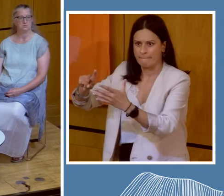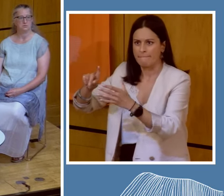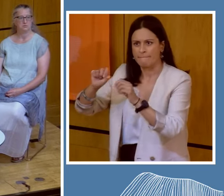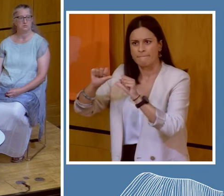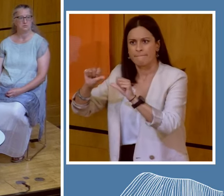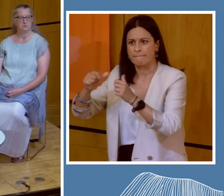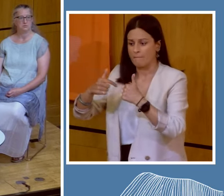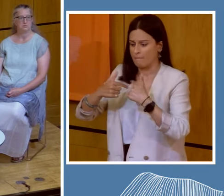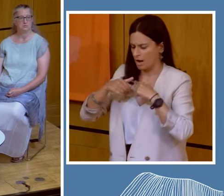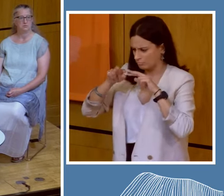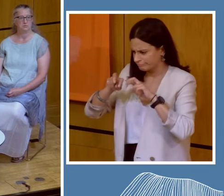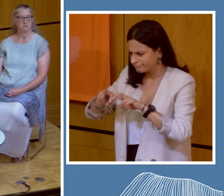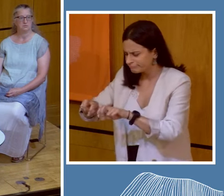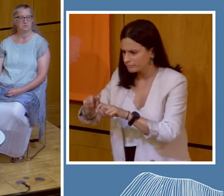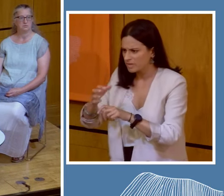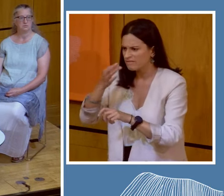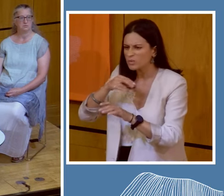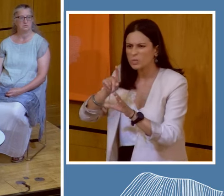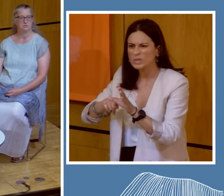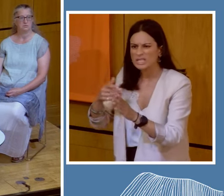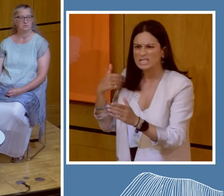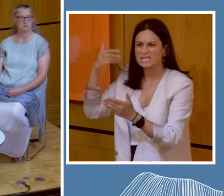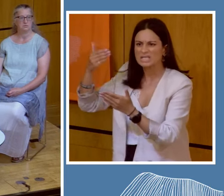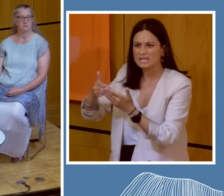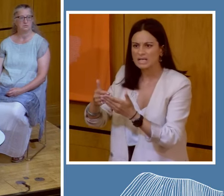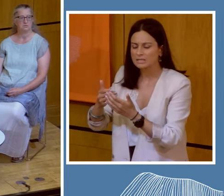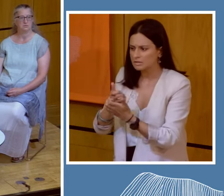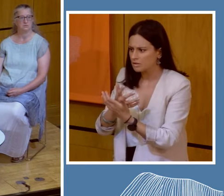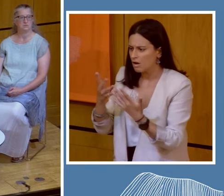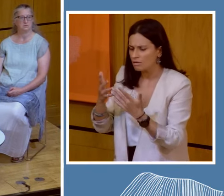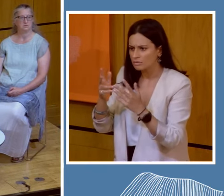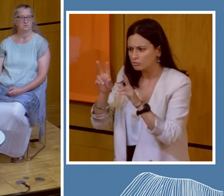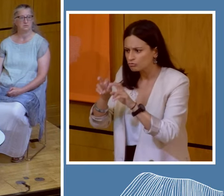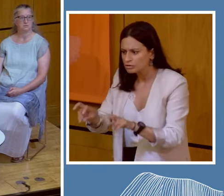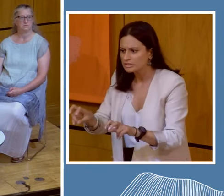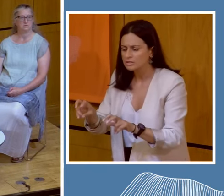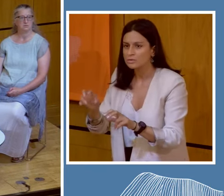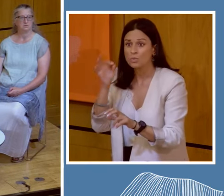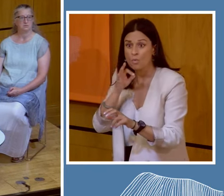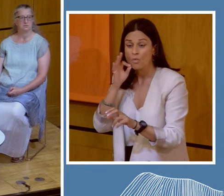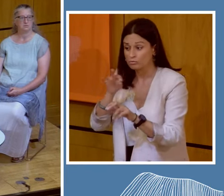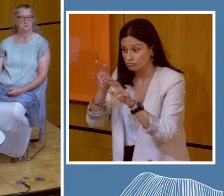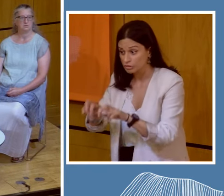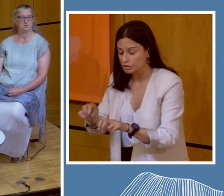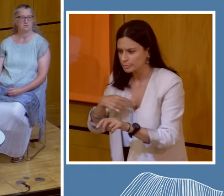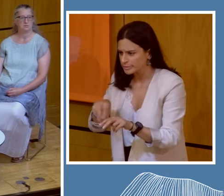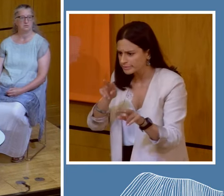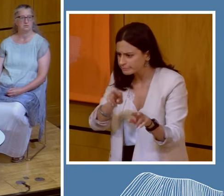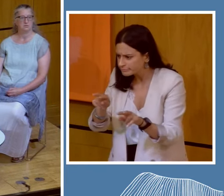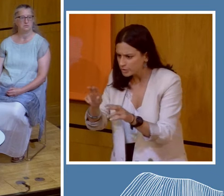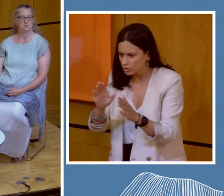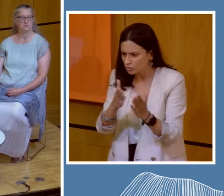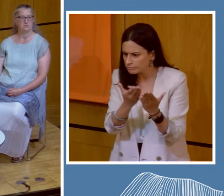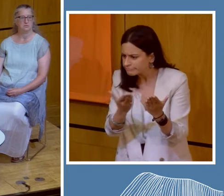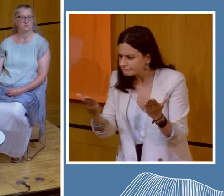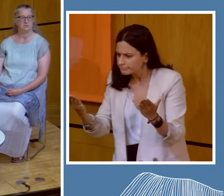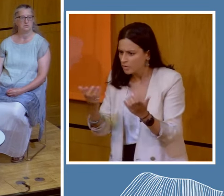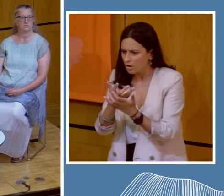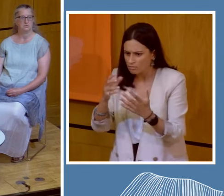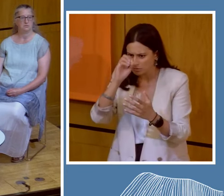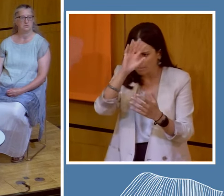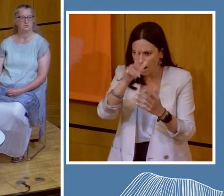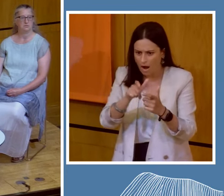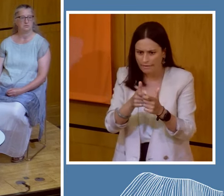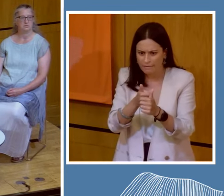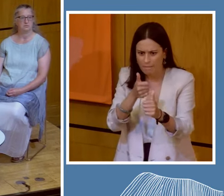And in my research in the last few years, which is on water research, when I look to the reports of a lot of mining companies,